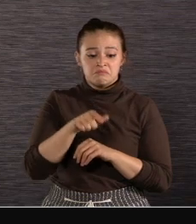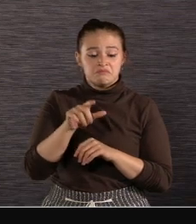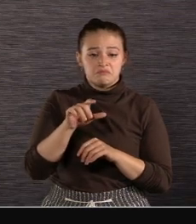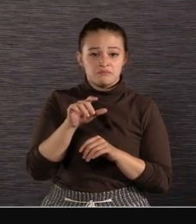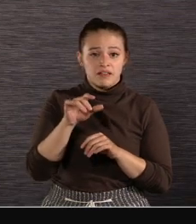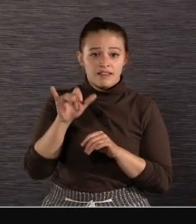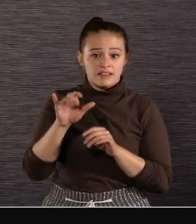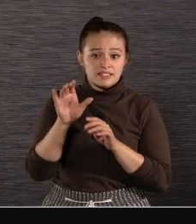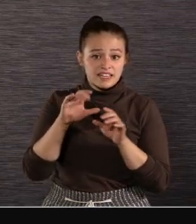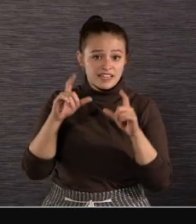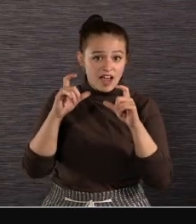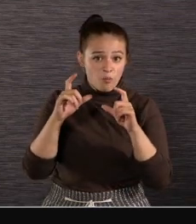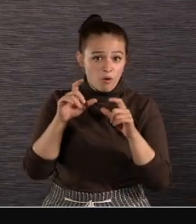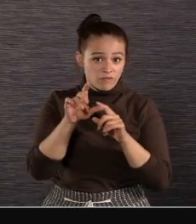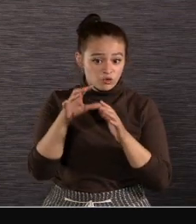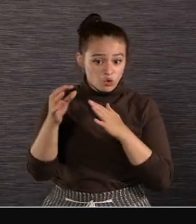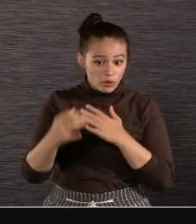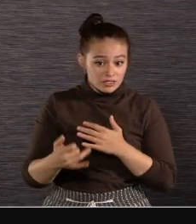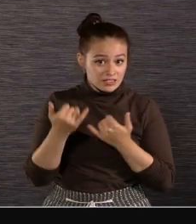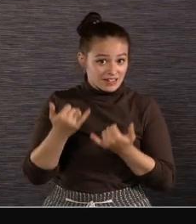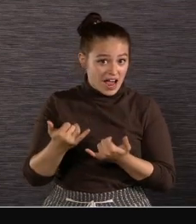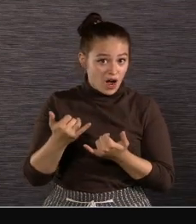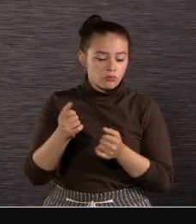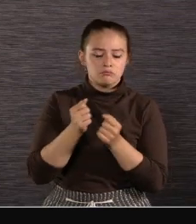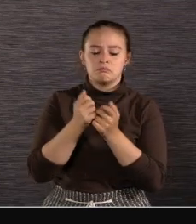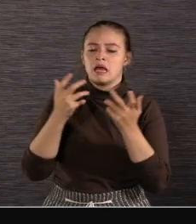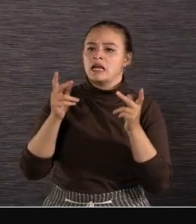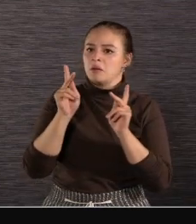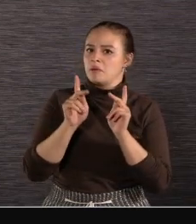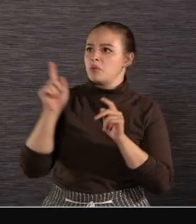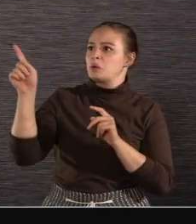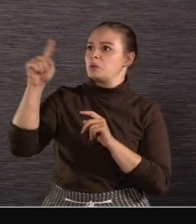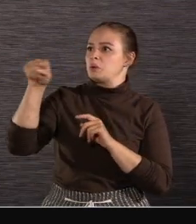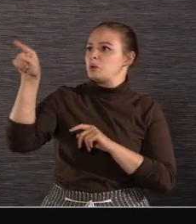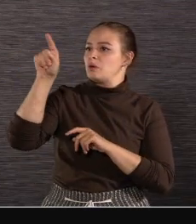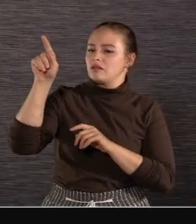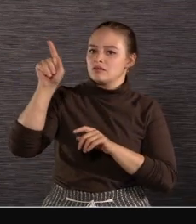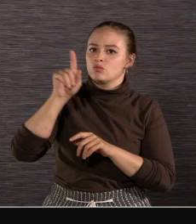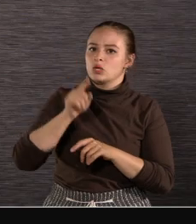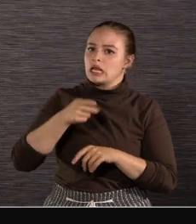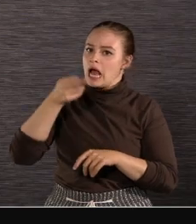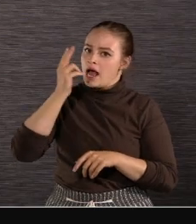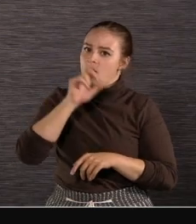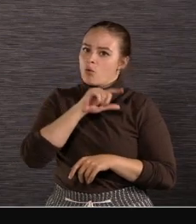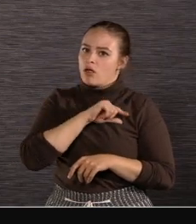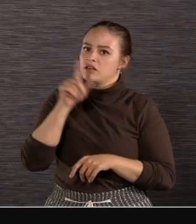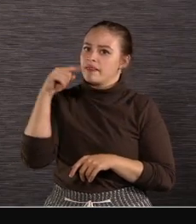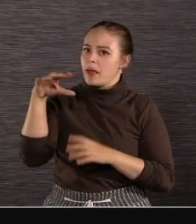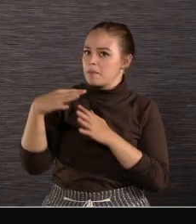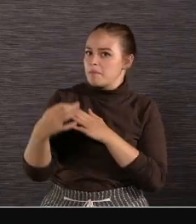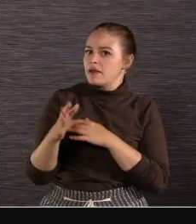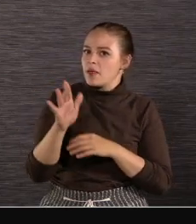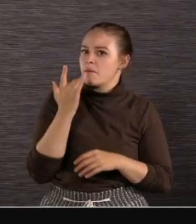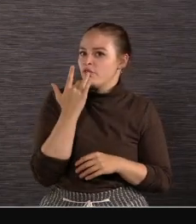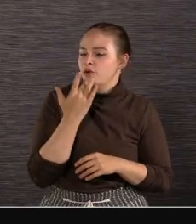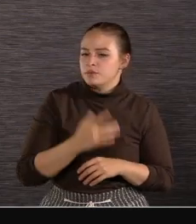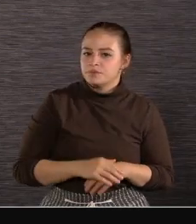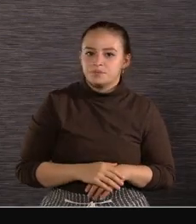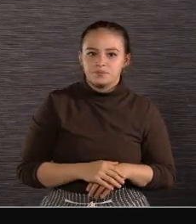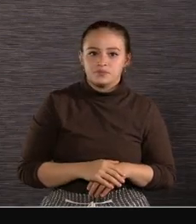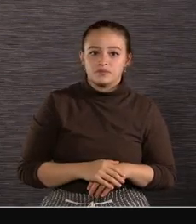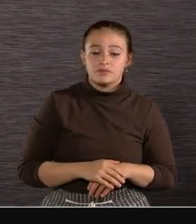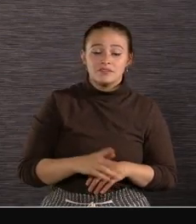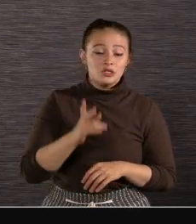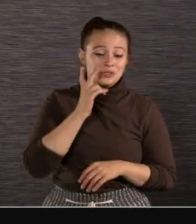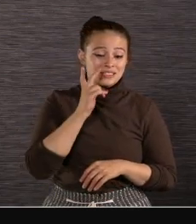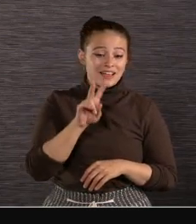camera of choice for many very high-end live and multi-camera productions You may recognize Venice's incredible dynamic range